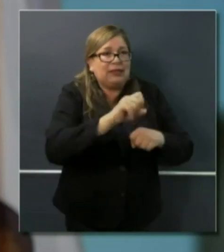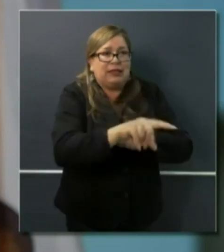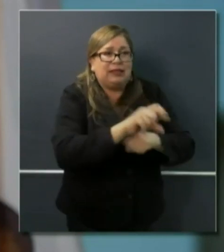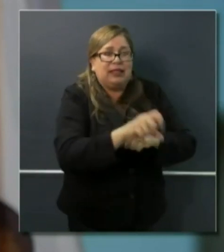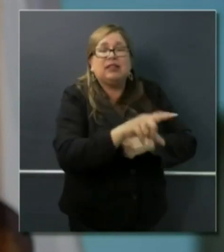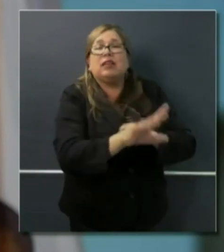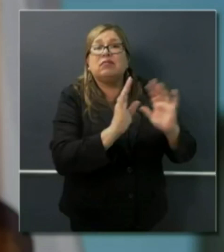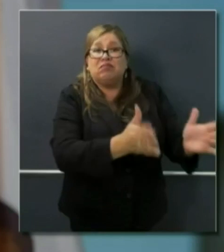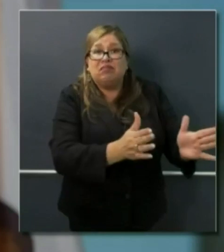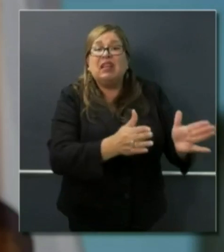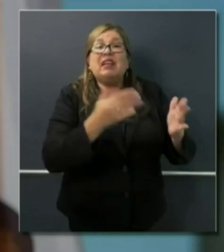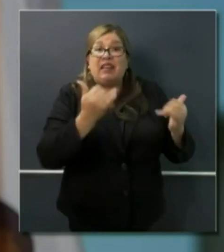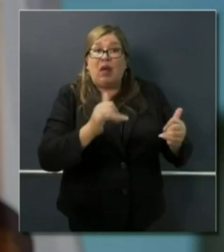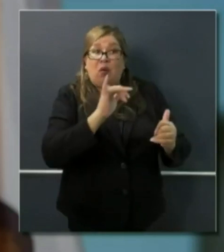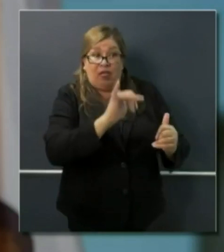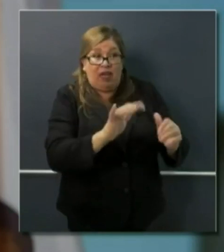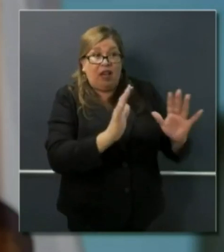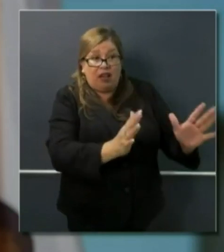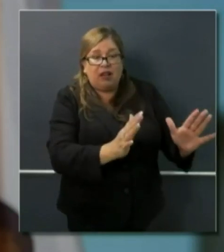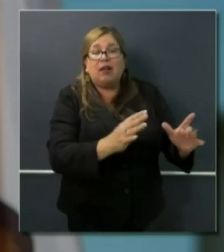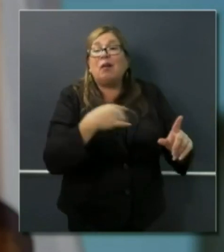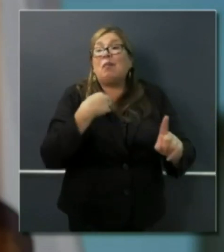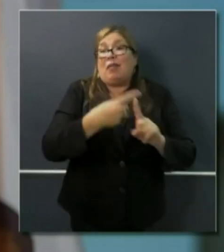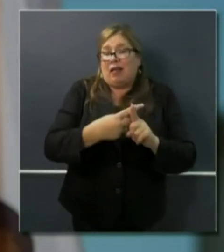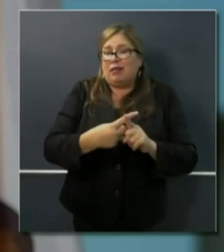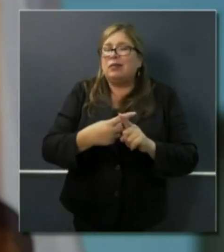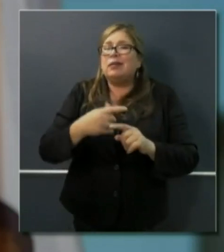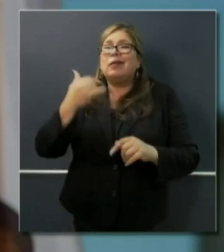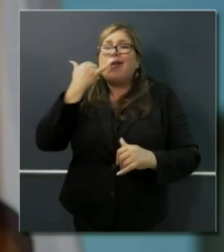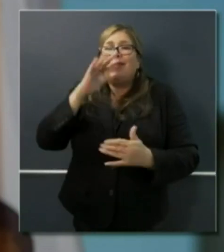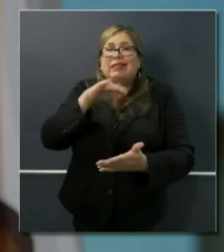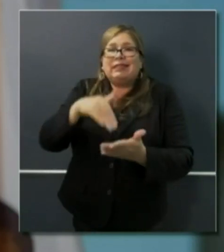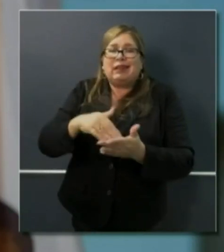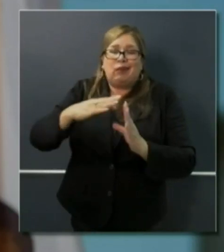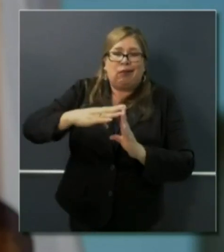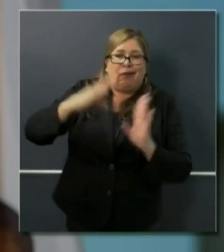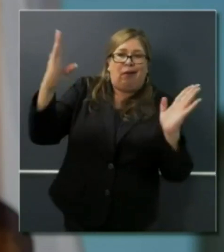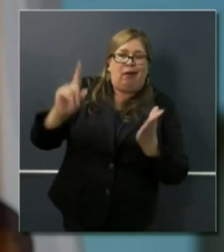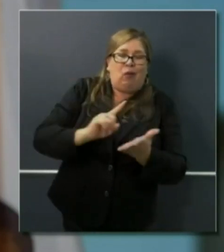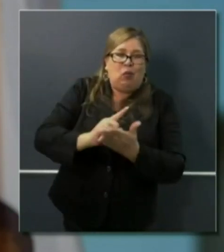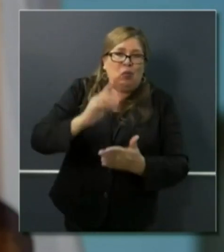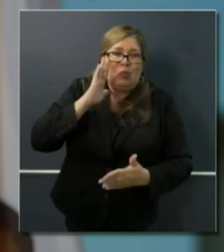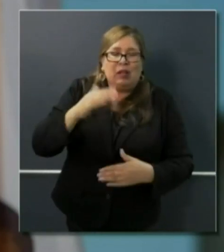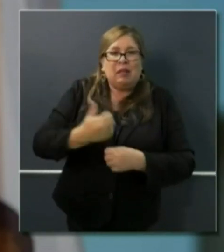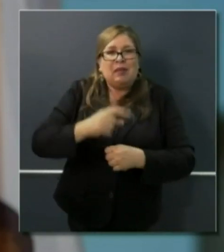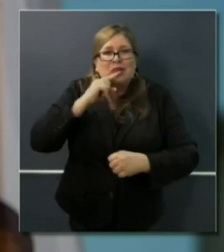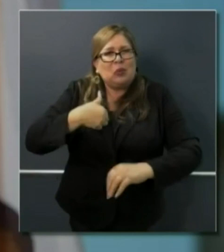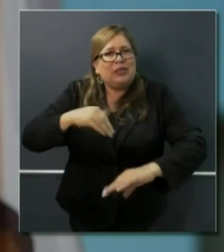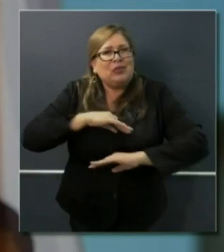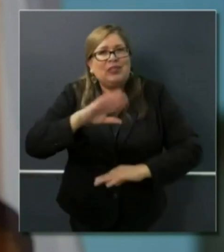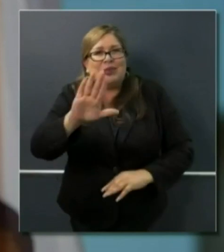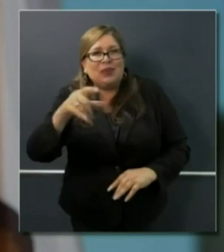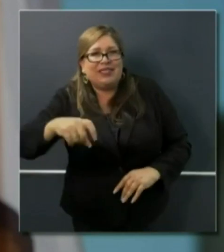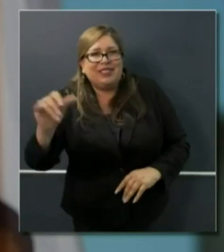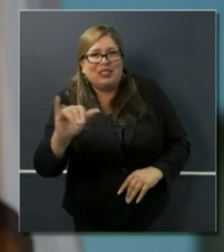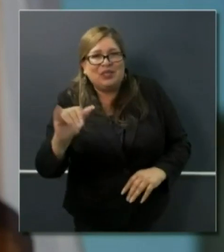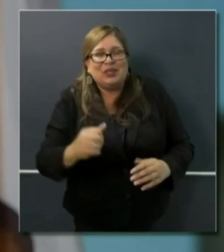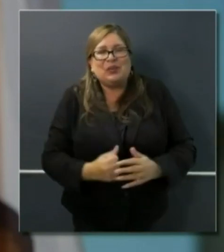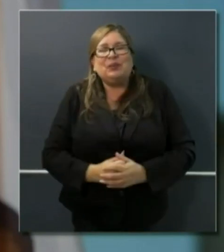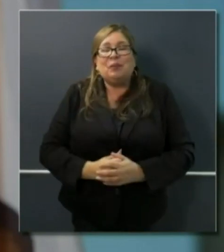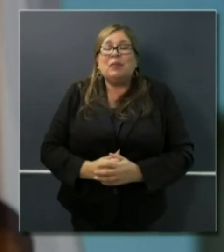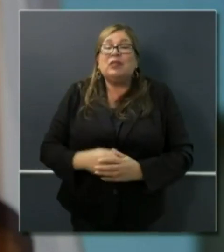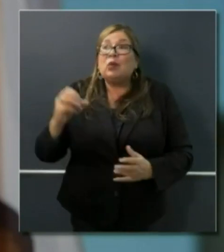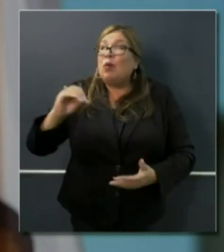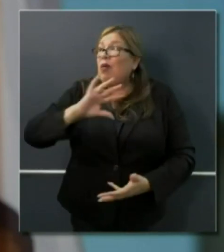position where we can do that and expand the call center and address the volume and needs as well. So all of this, an iterative